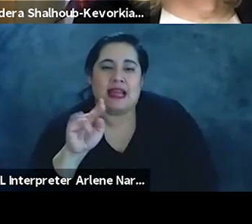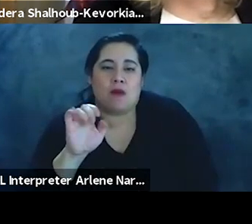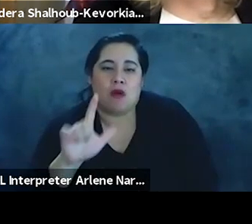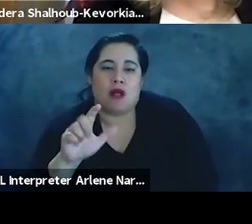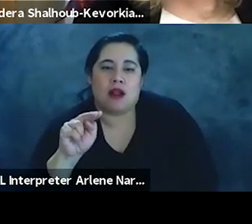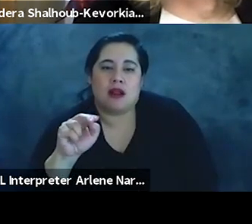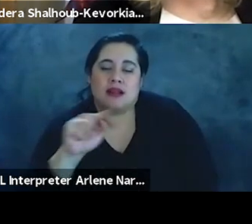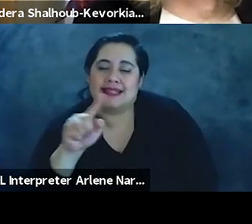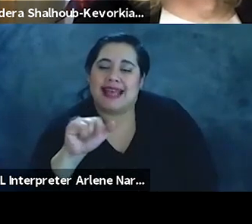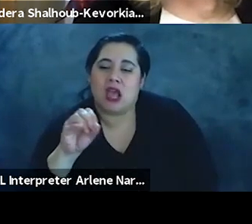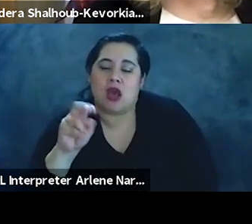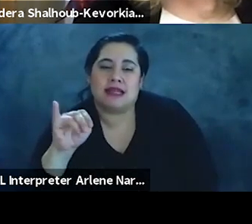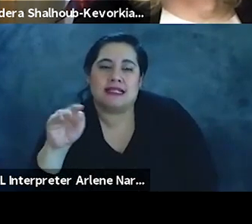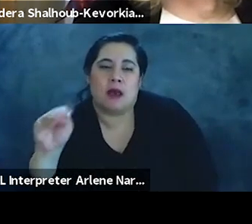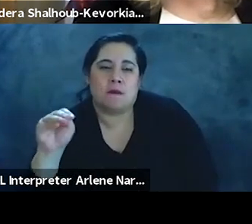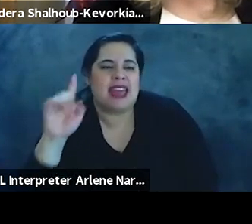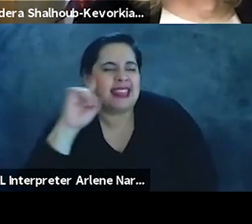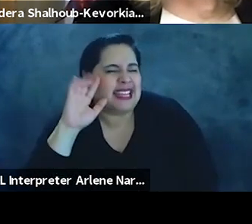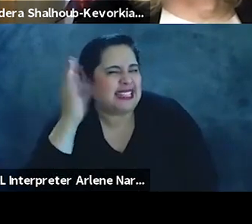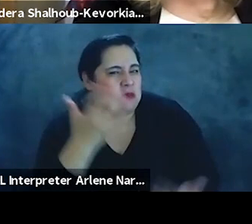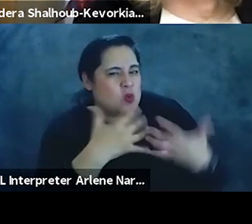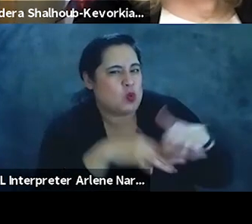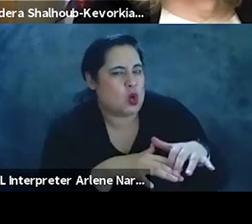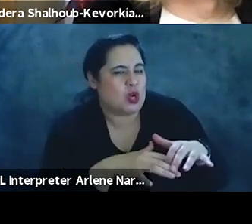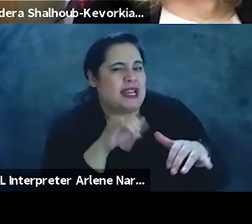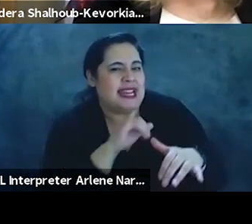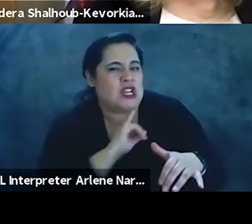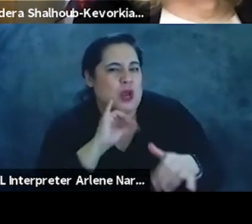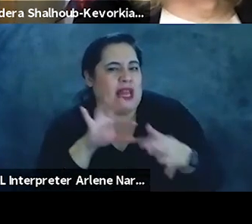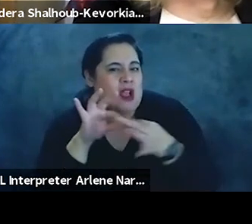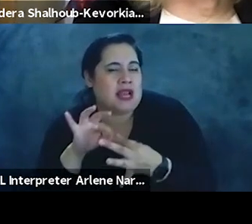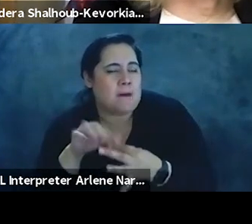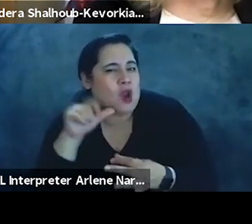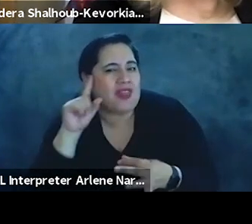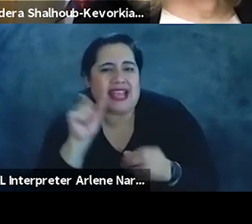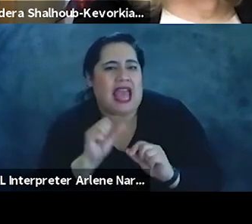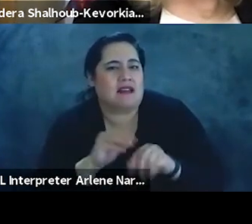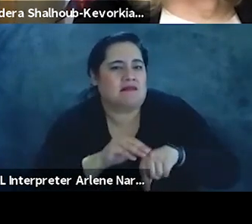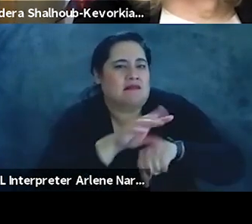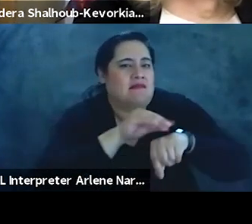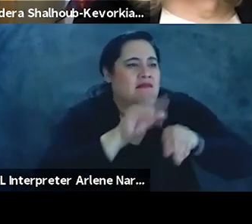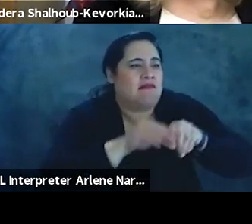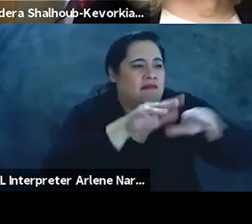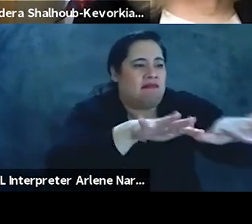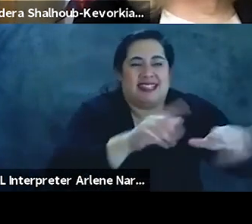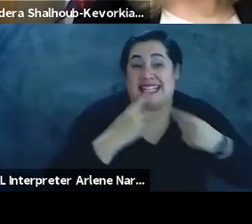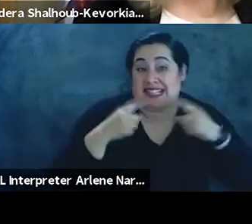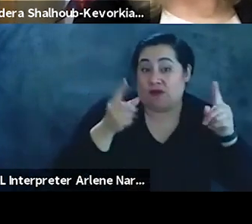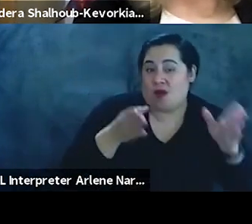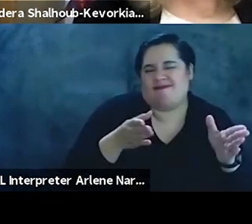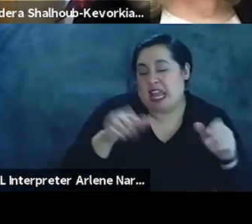works in an israeli context i don't know that they can export it so successfully i i could be wrong can i say one thing yeah um